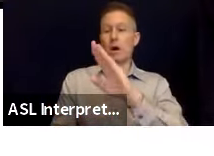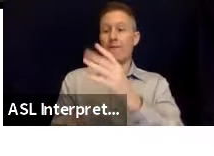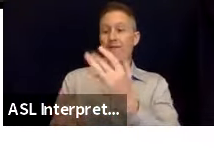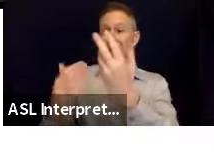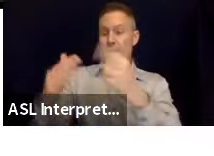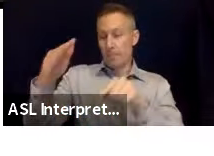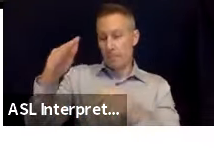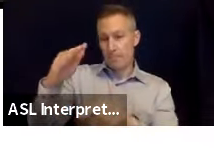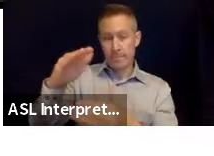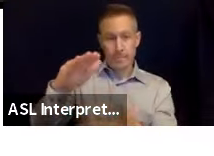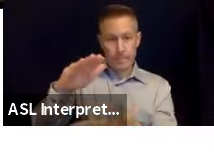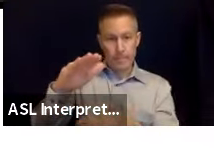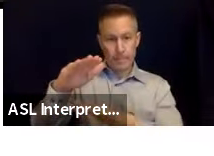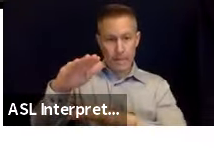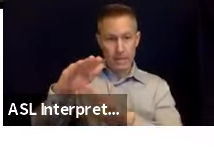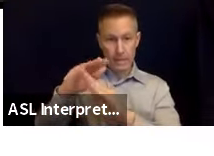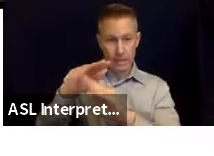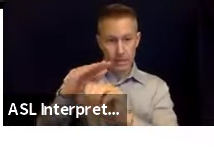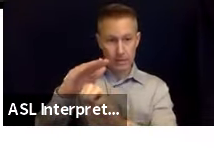close or aim the nozzle too high.